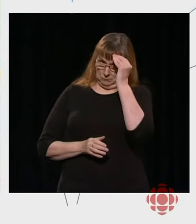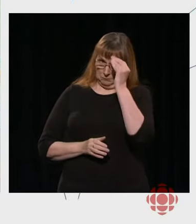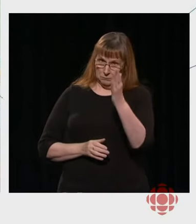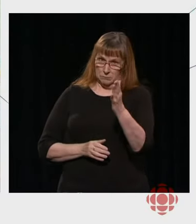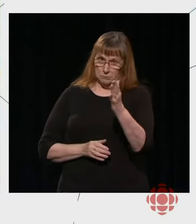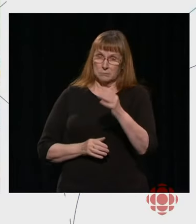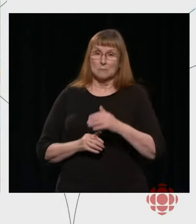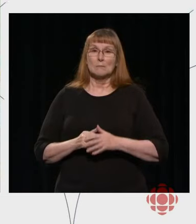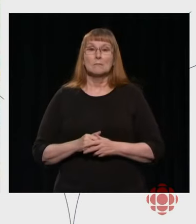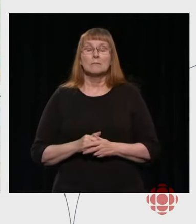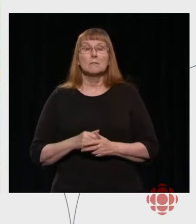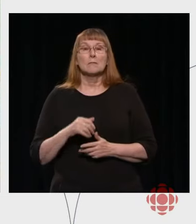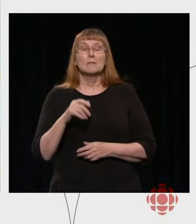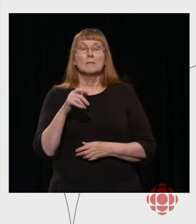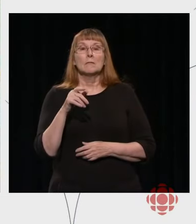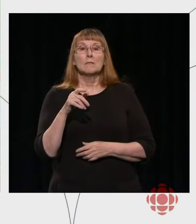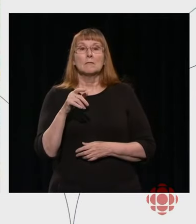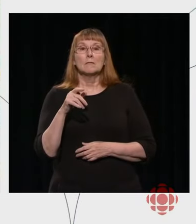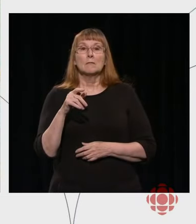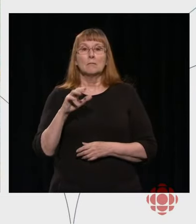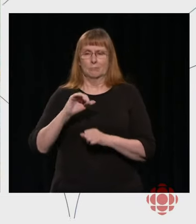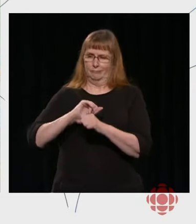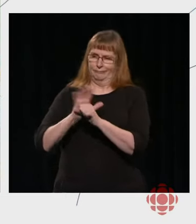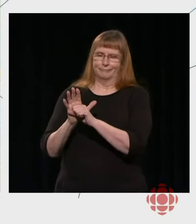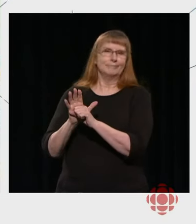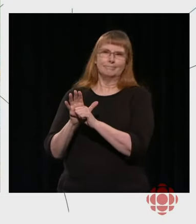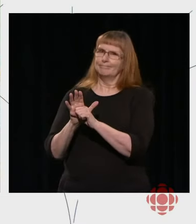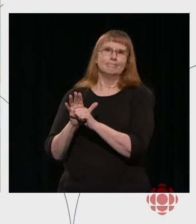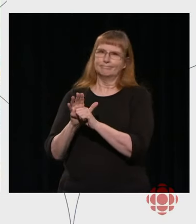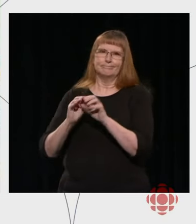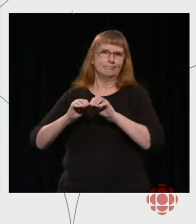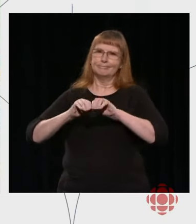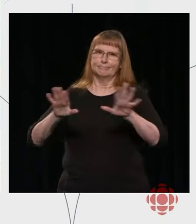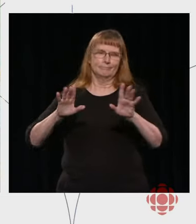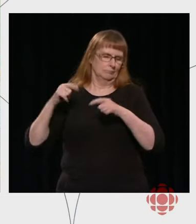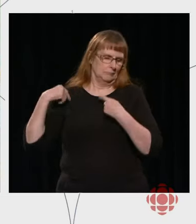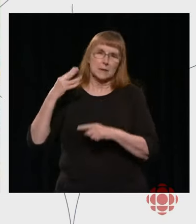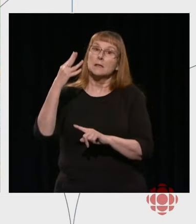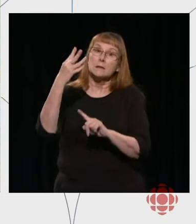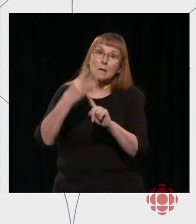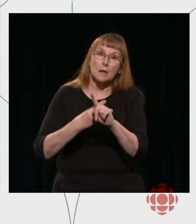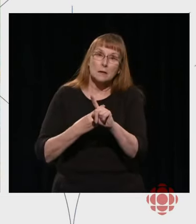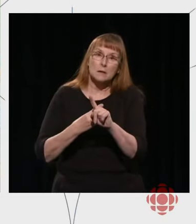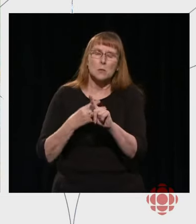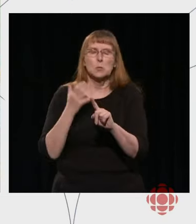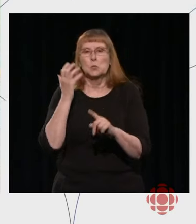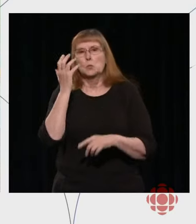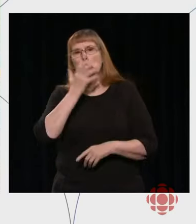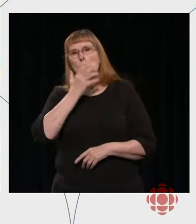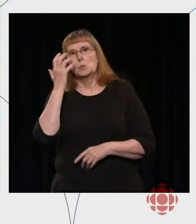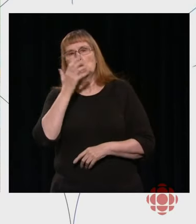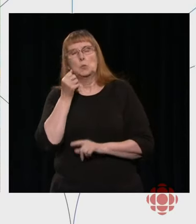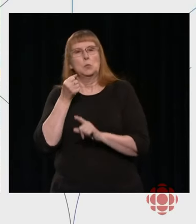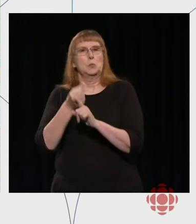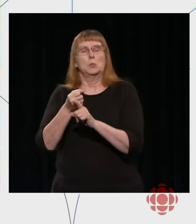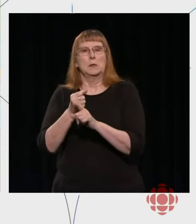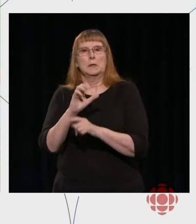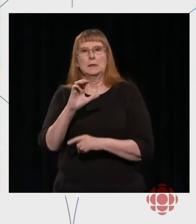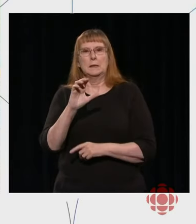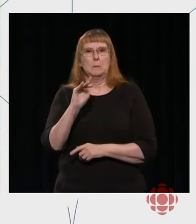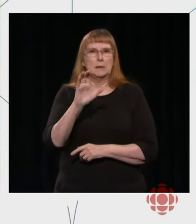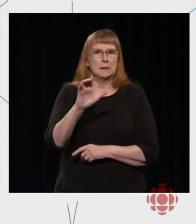the COVID crisis the last six months has had an impact on CBC, Radio Canada.